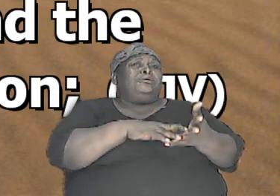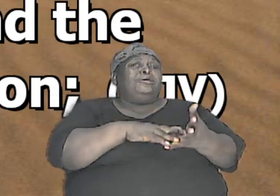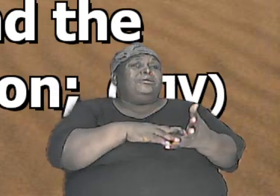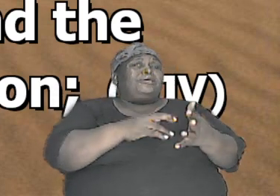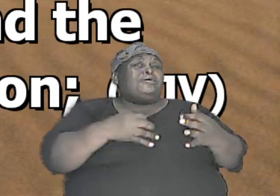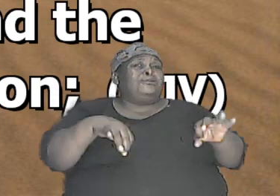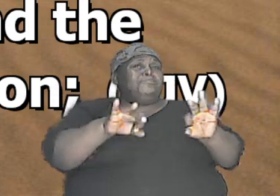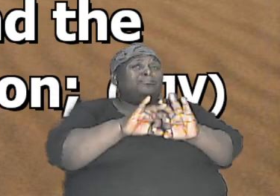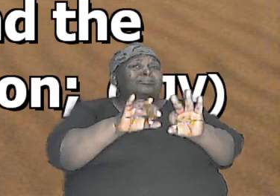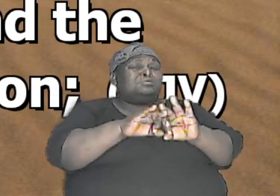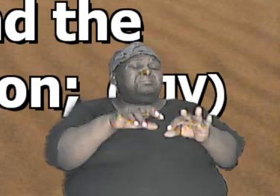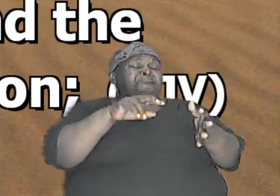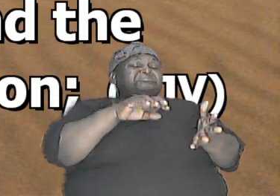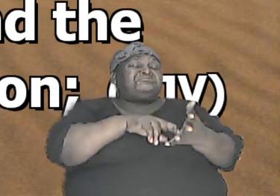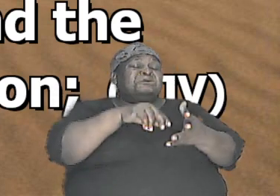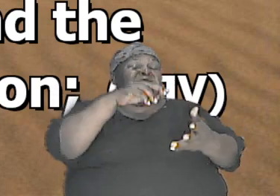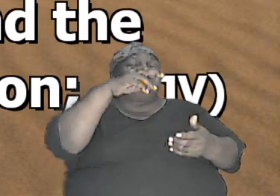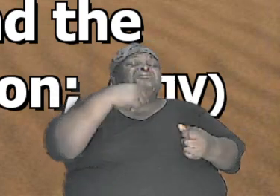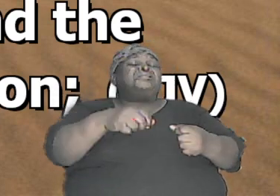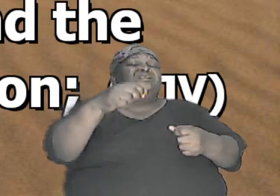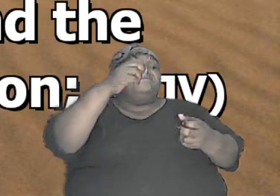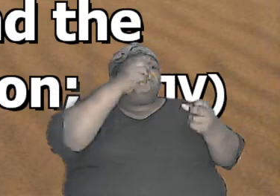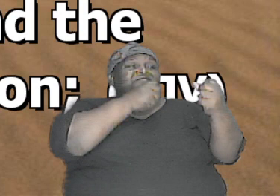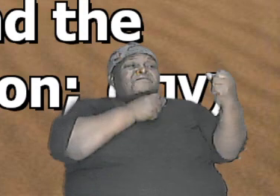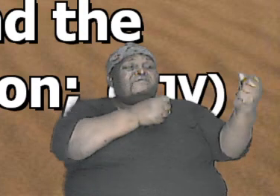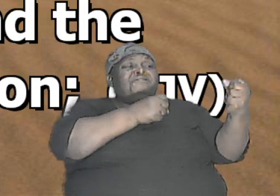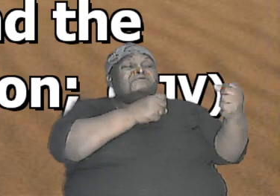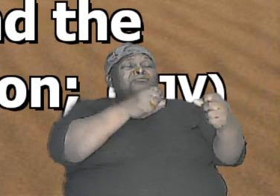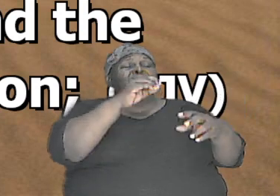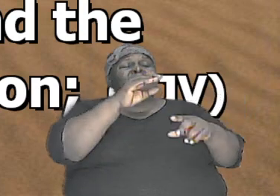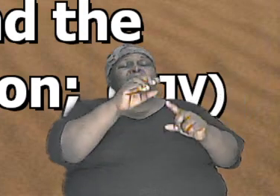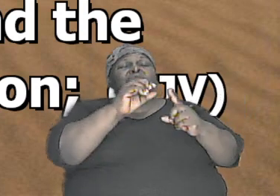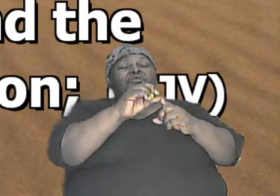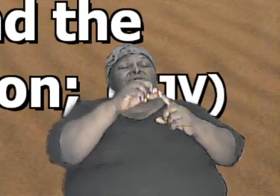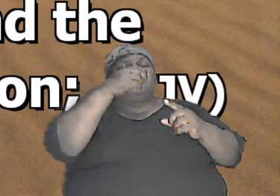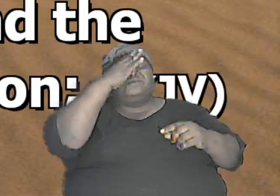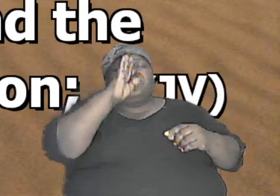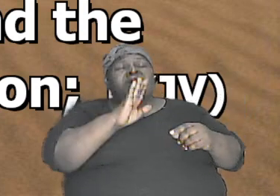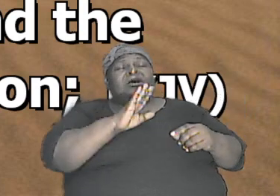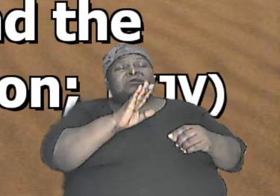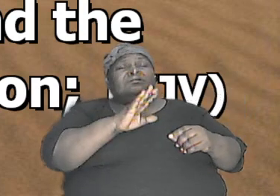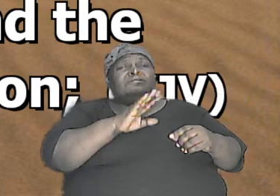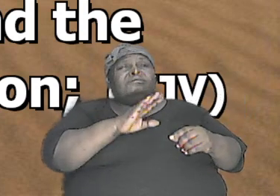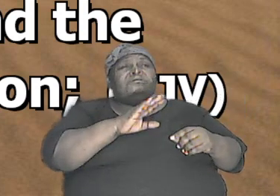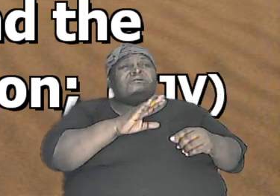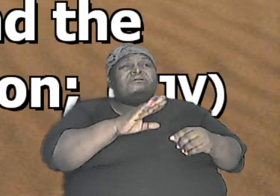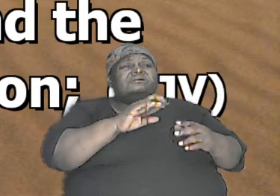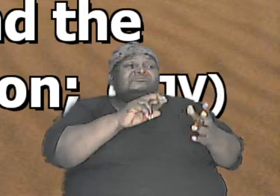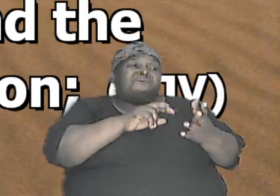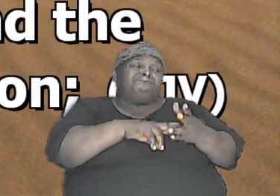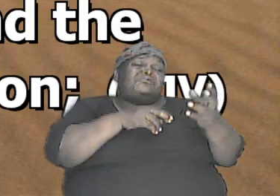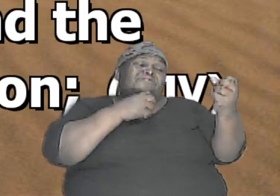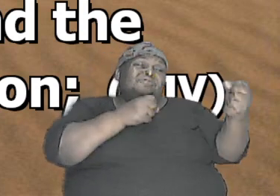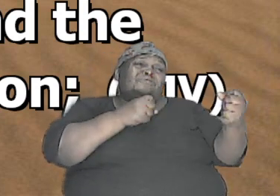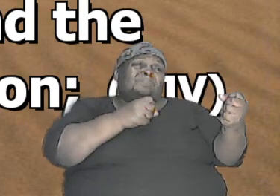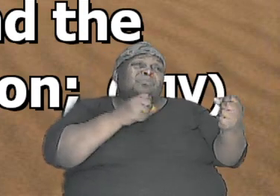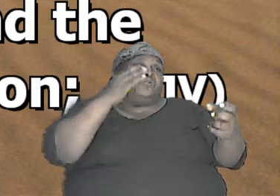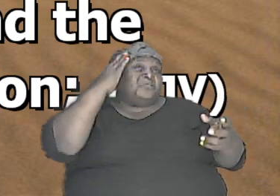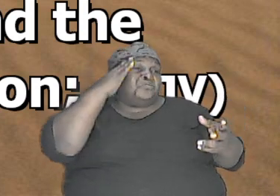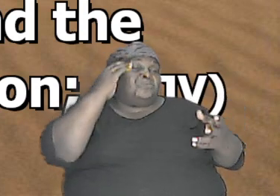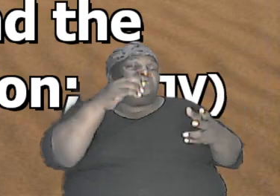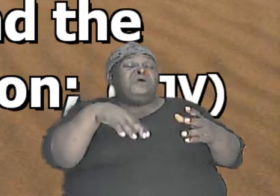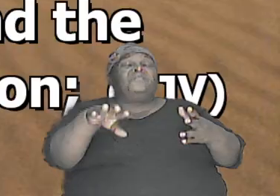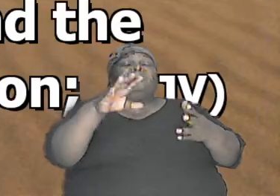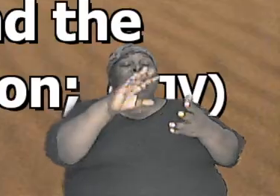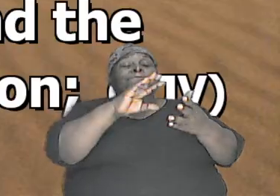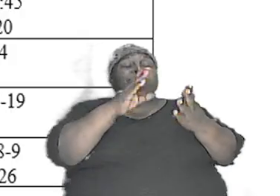we stand solidly on the word of God we stand solidly knowing that the book of Acts